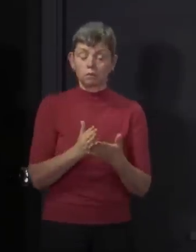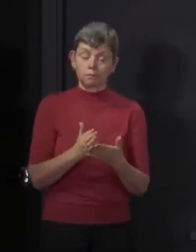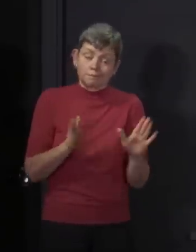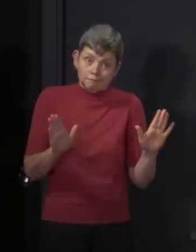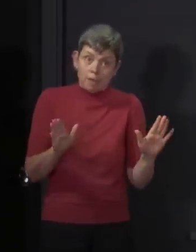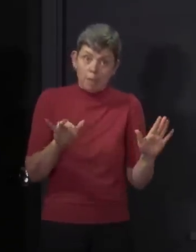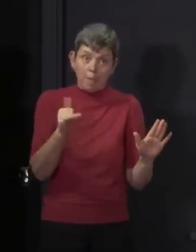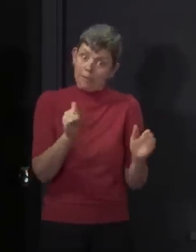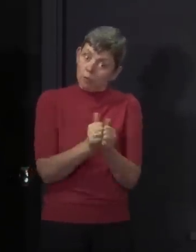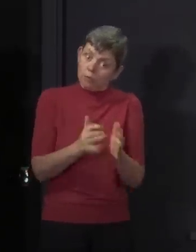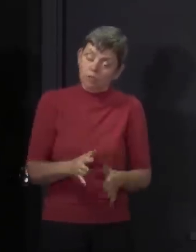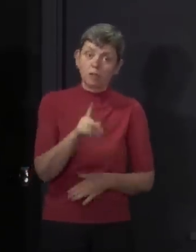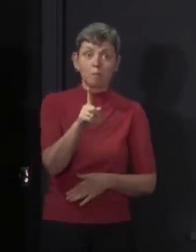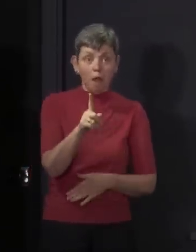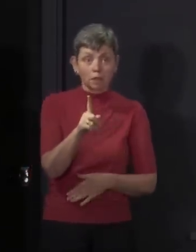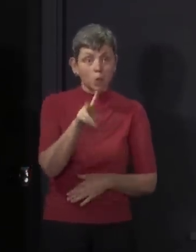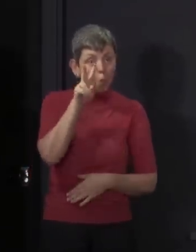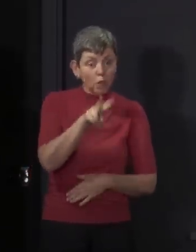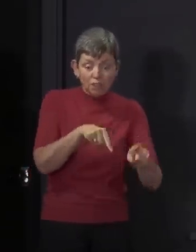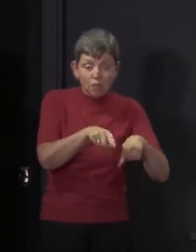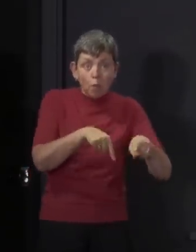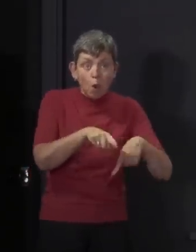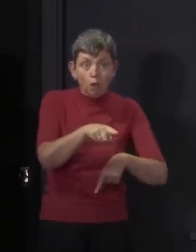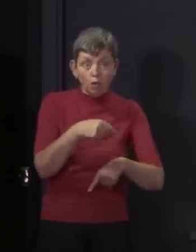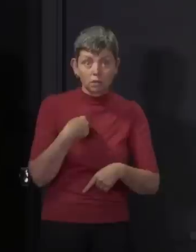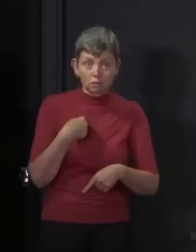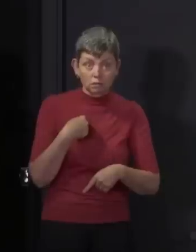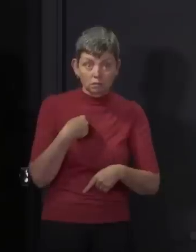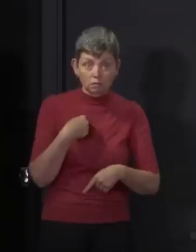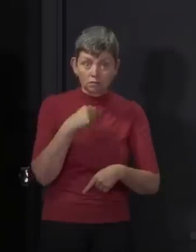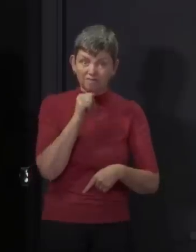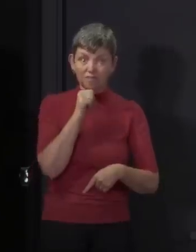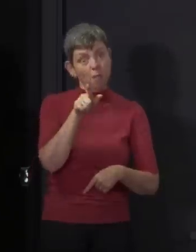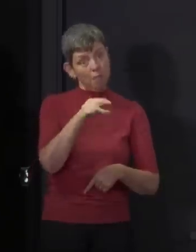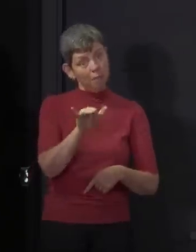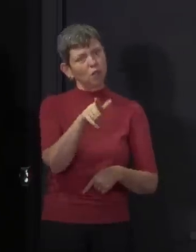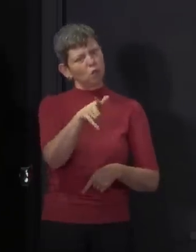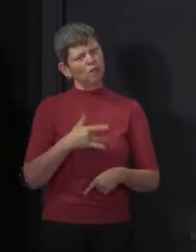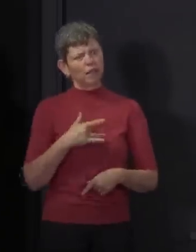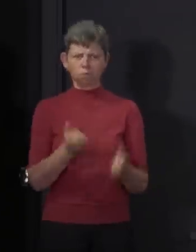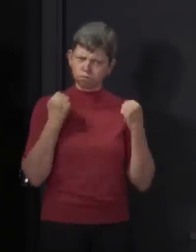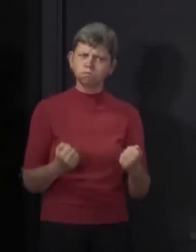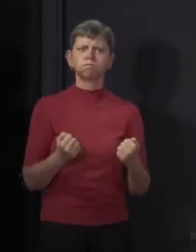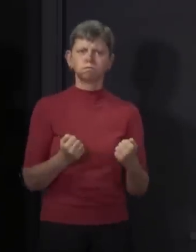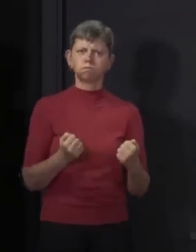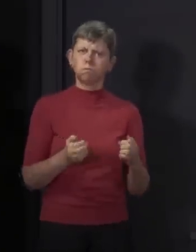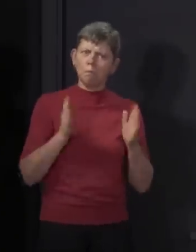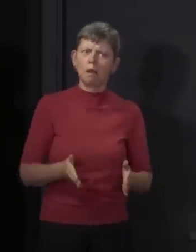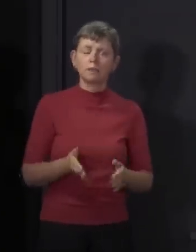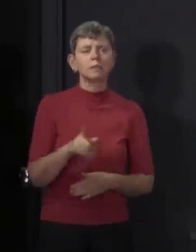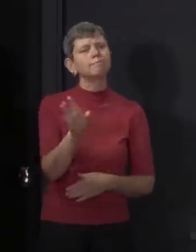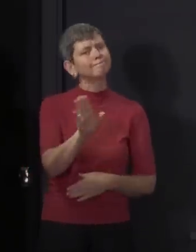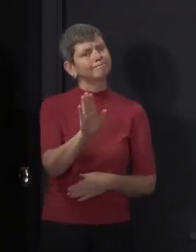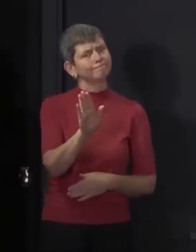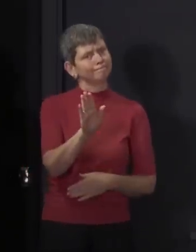acknowledge that. I'm afraid that watching football, no matter how essential I know it might feel to some, does not fall